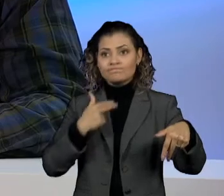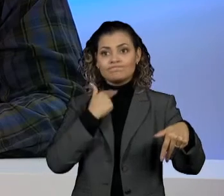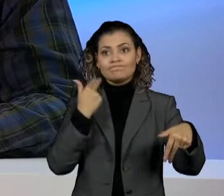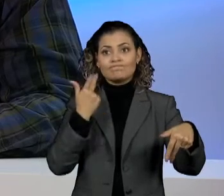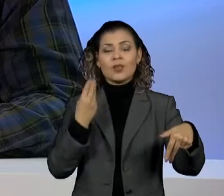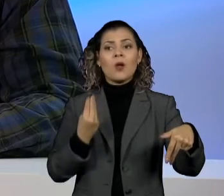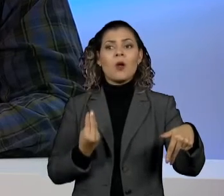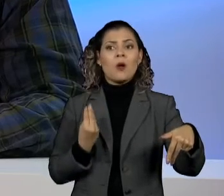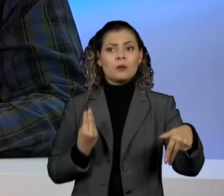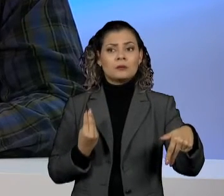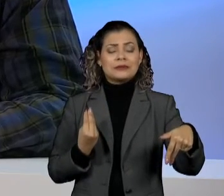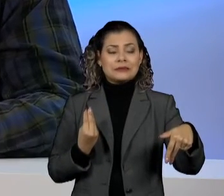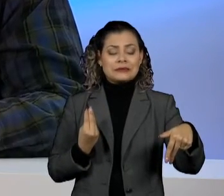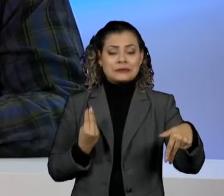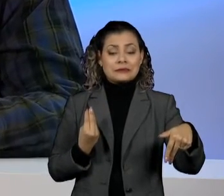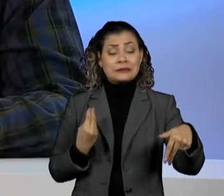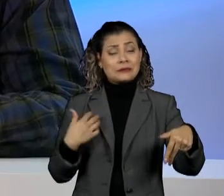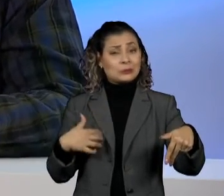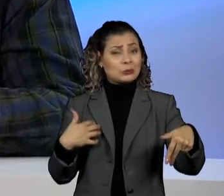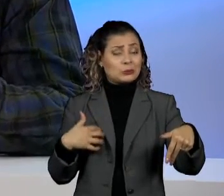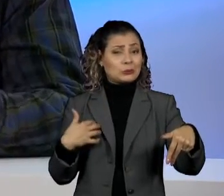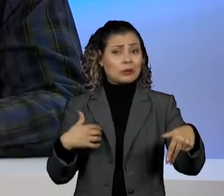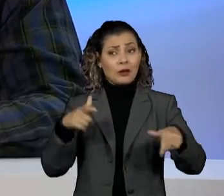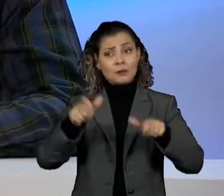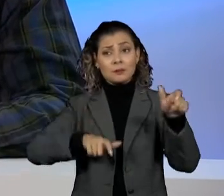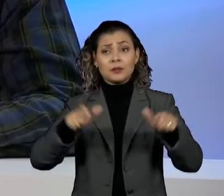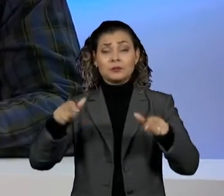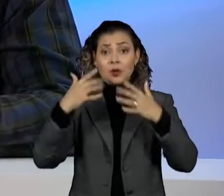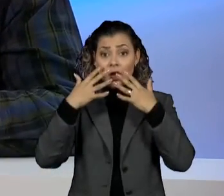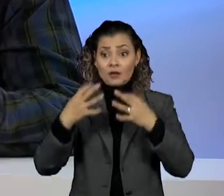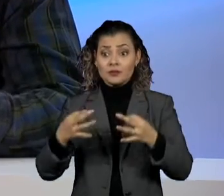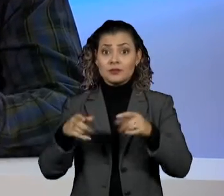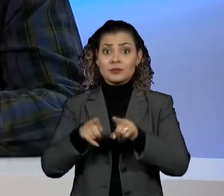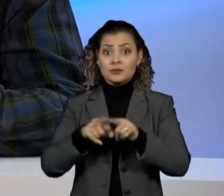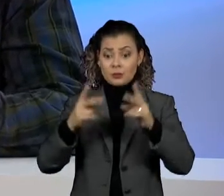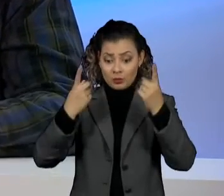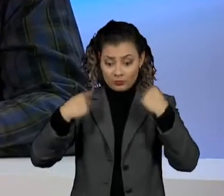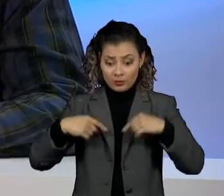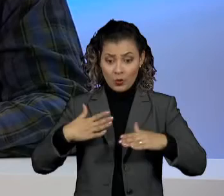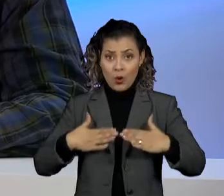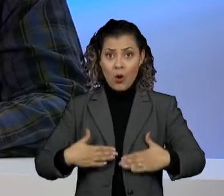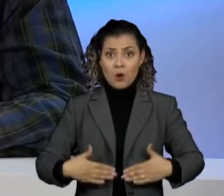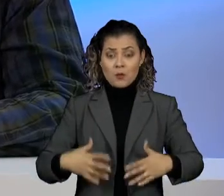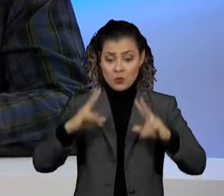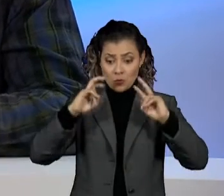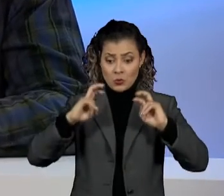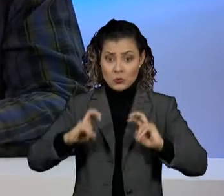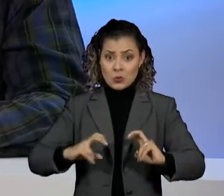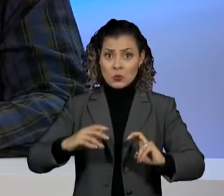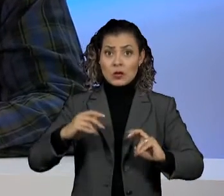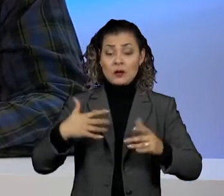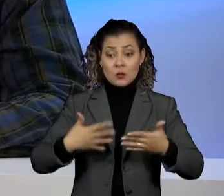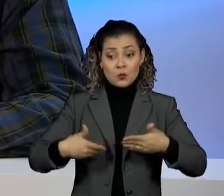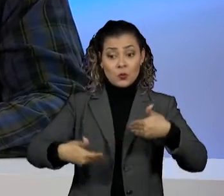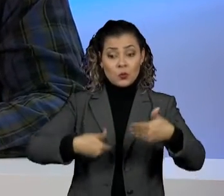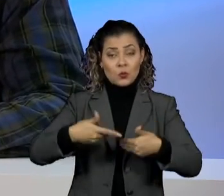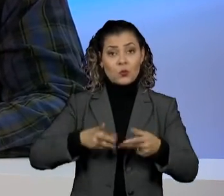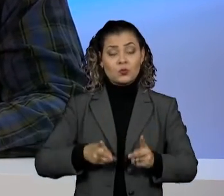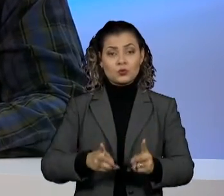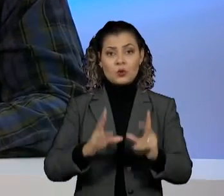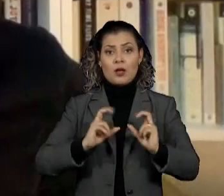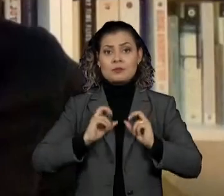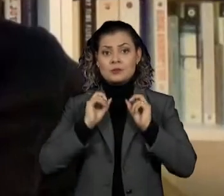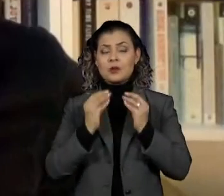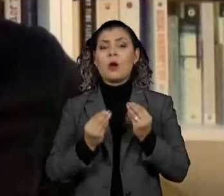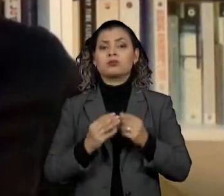ao mesmo tempo elas estejam atentas aos sinais do corpo, enfim, a buscar esse diagnóstico e manter o tratamento do câncer?